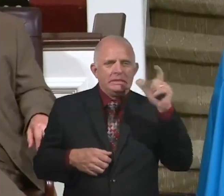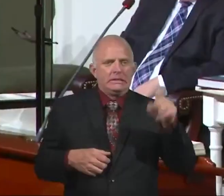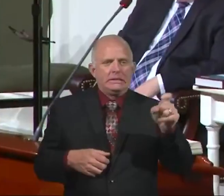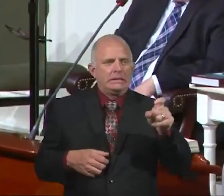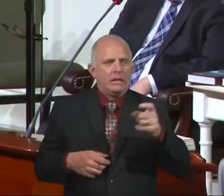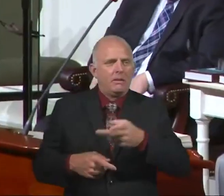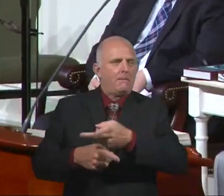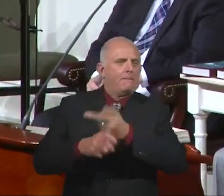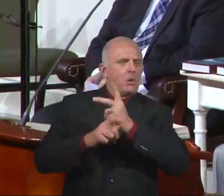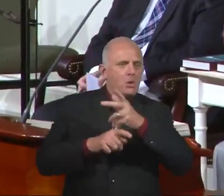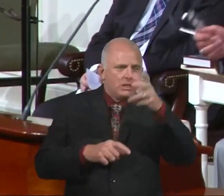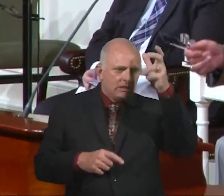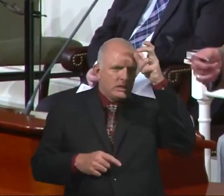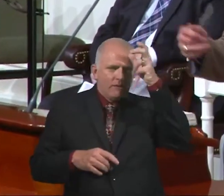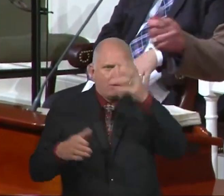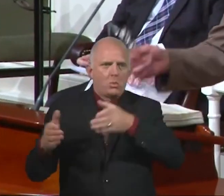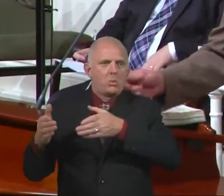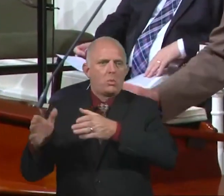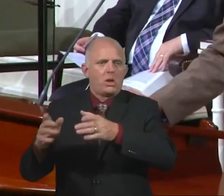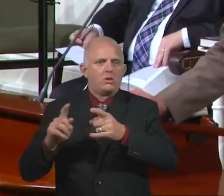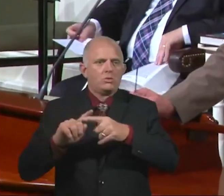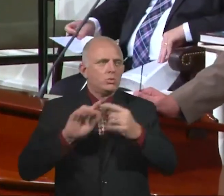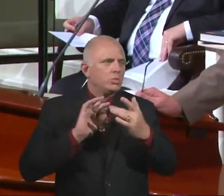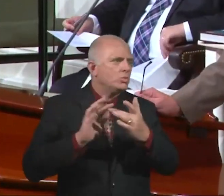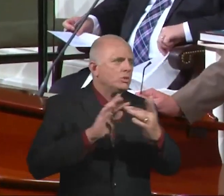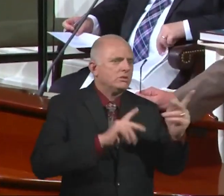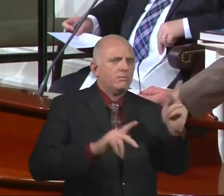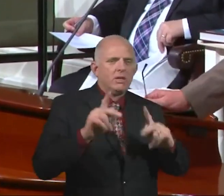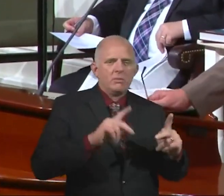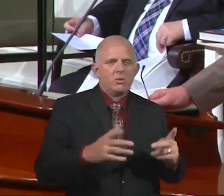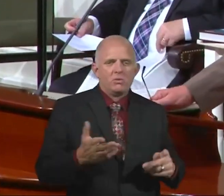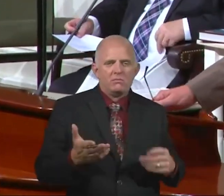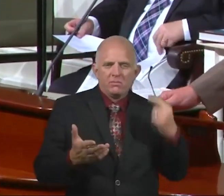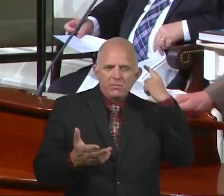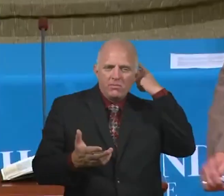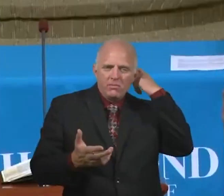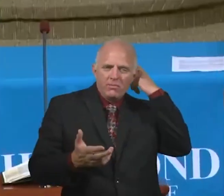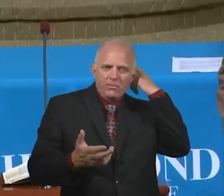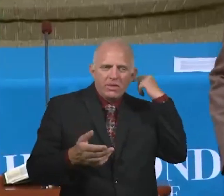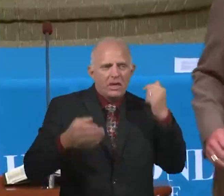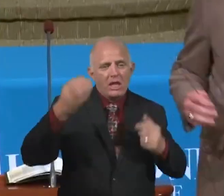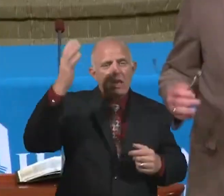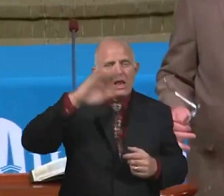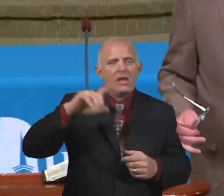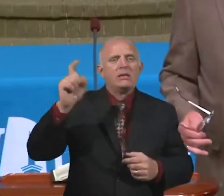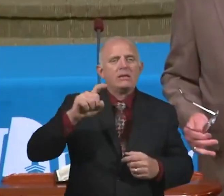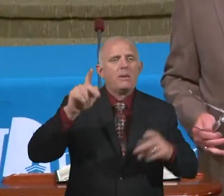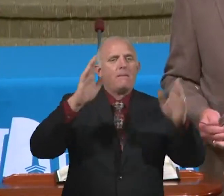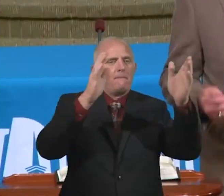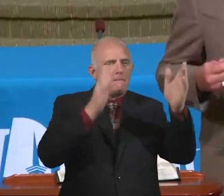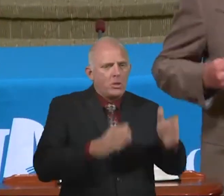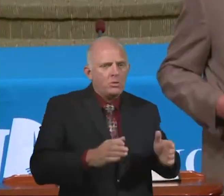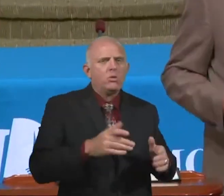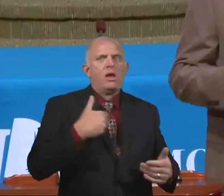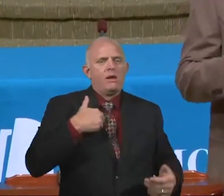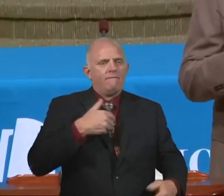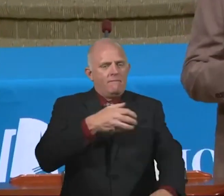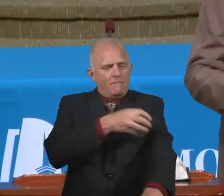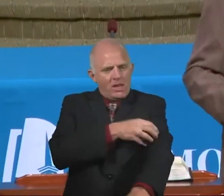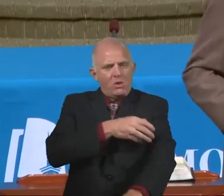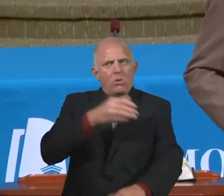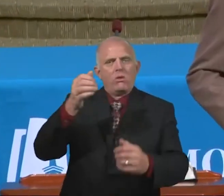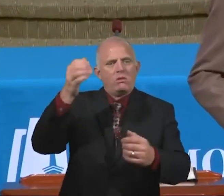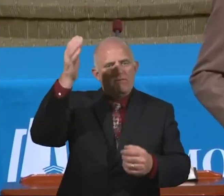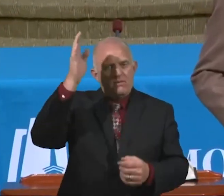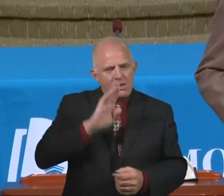anything from the devil. No methods, no things. He doesn't need that. He needs someone with the power of God in their life and a good testimony and someone who's willing to